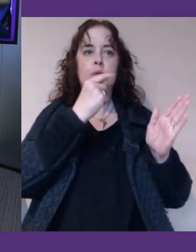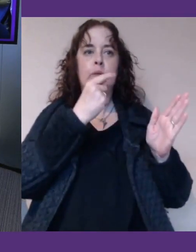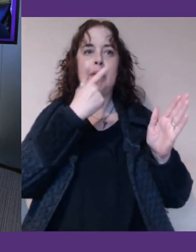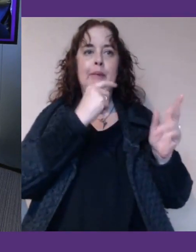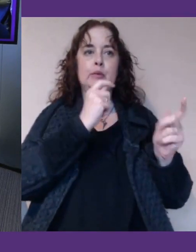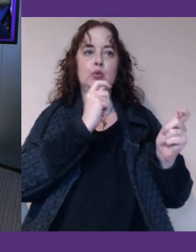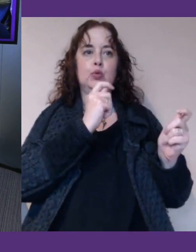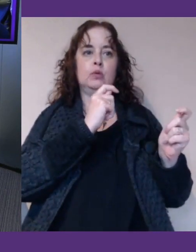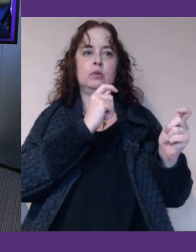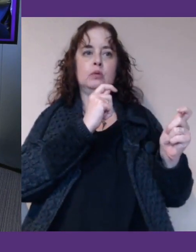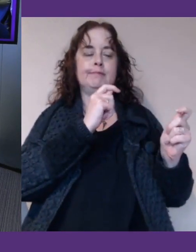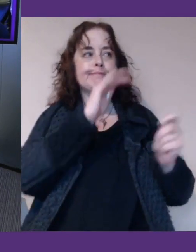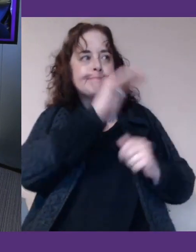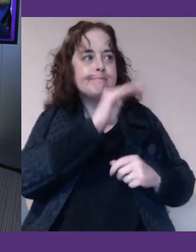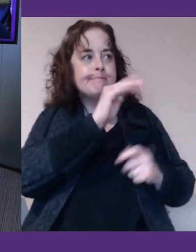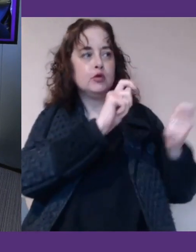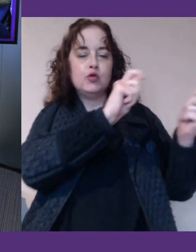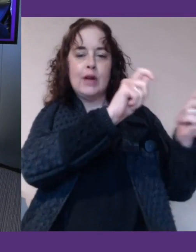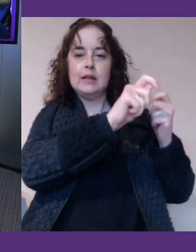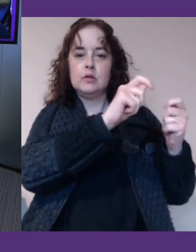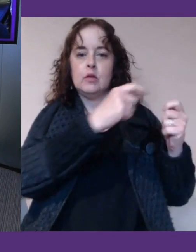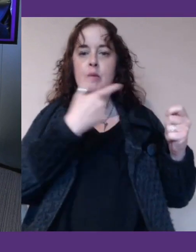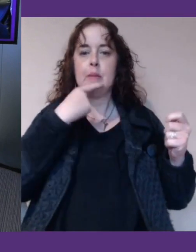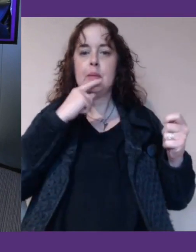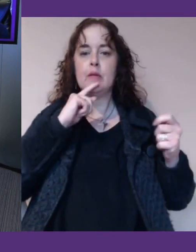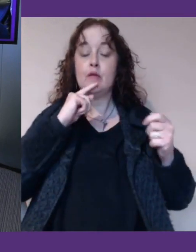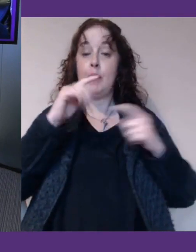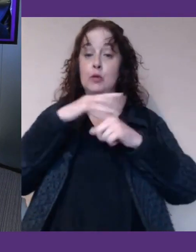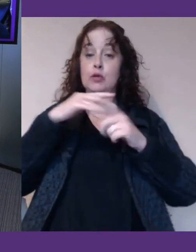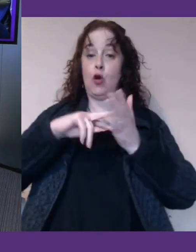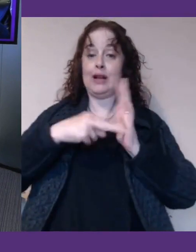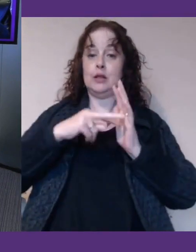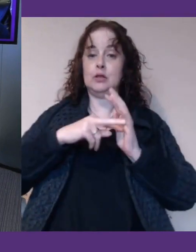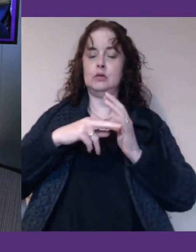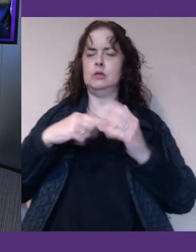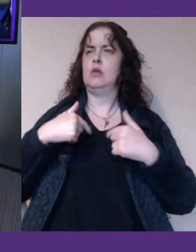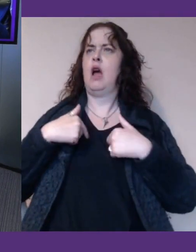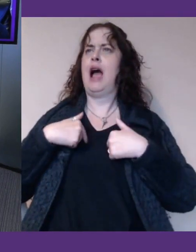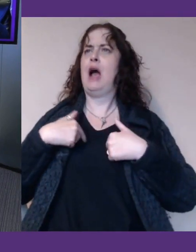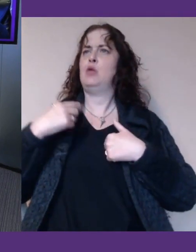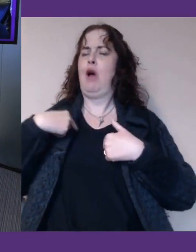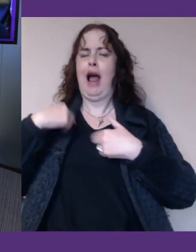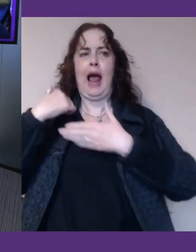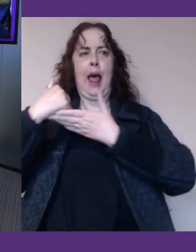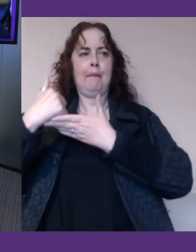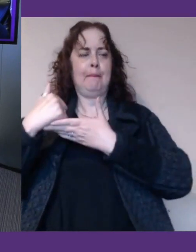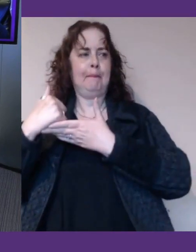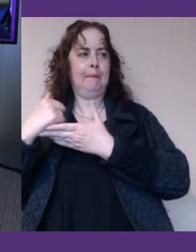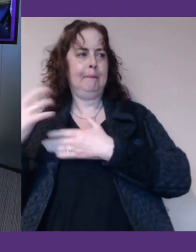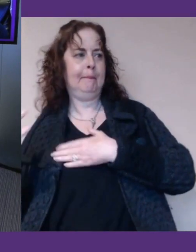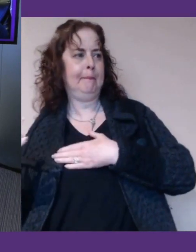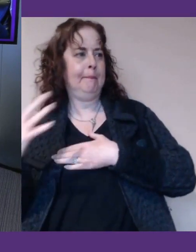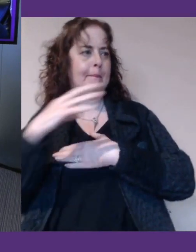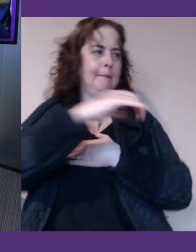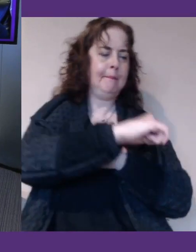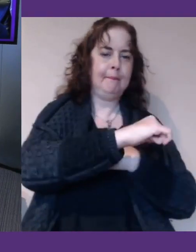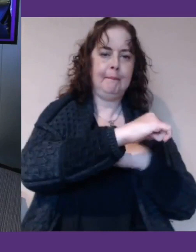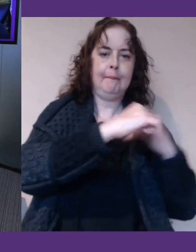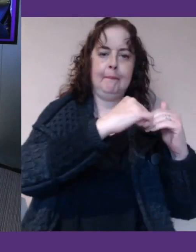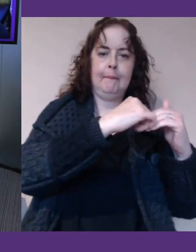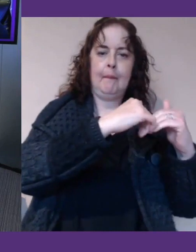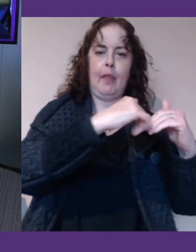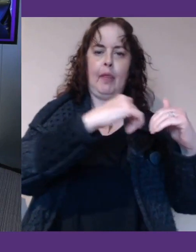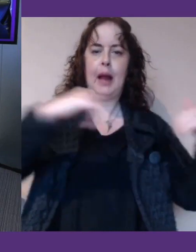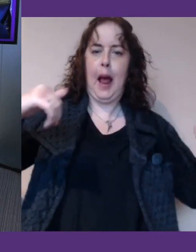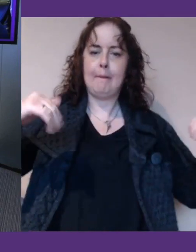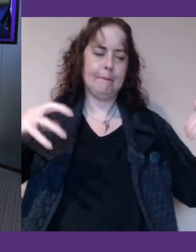terms of people in the audience from a community organisation thinking, how do I help close that gap from within the community that I'm part of? Is